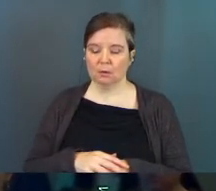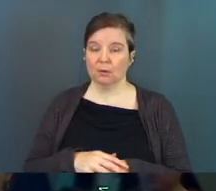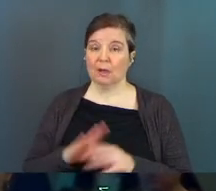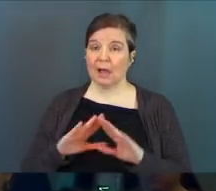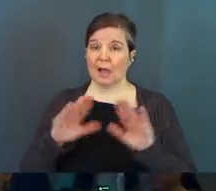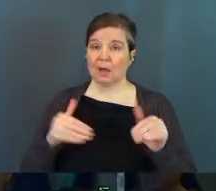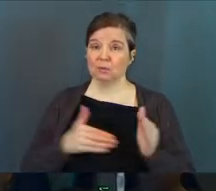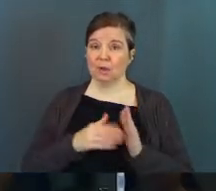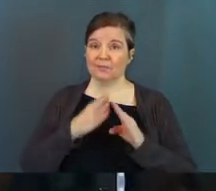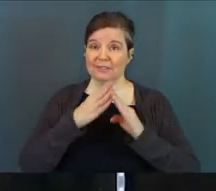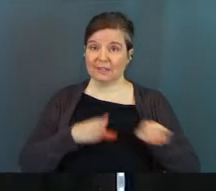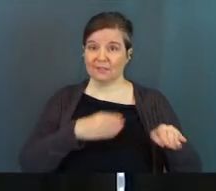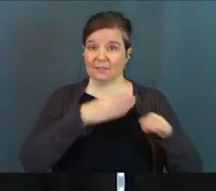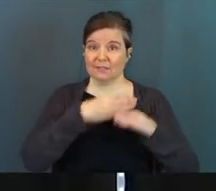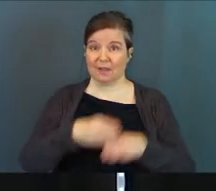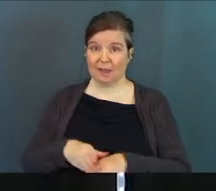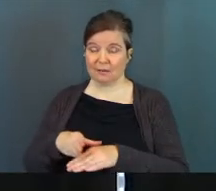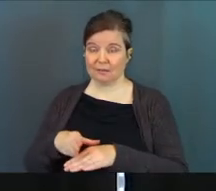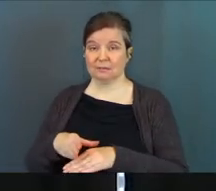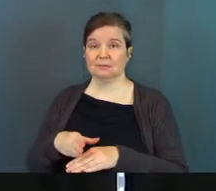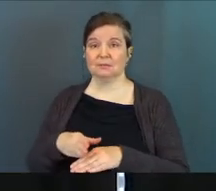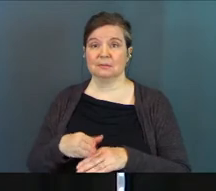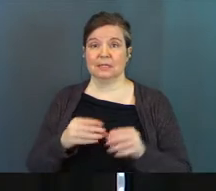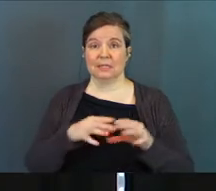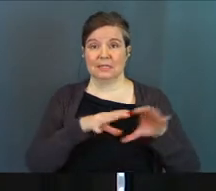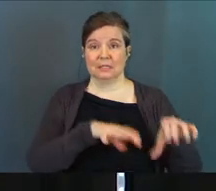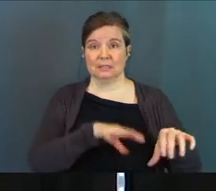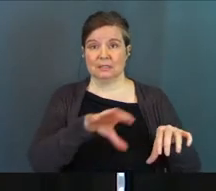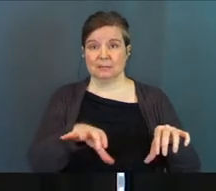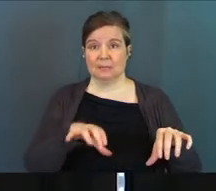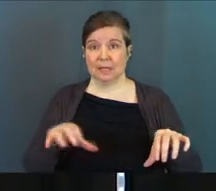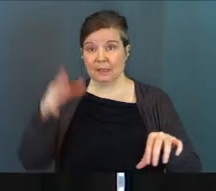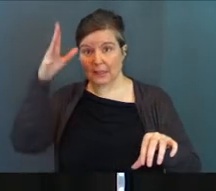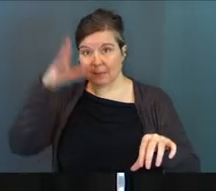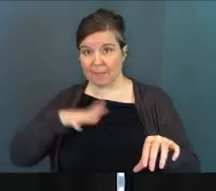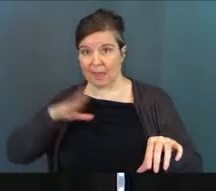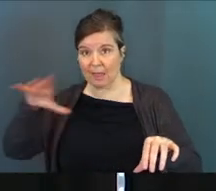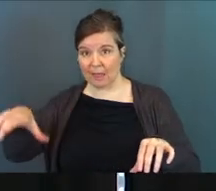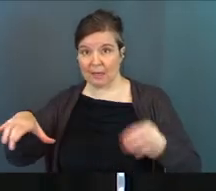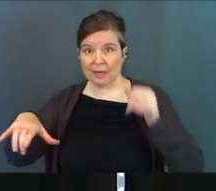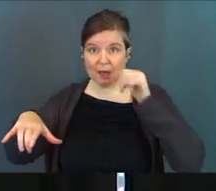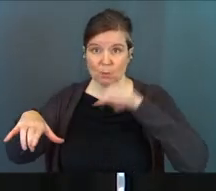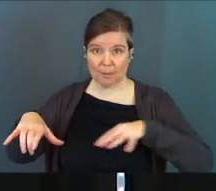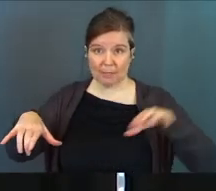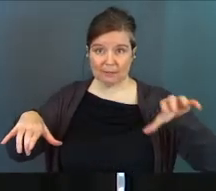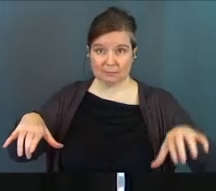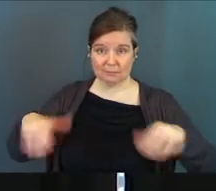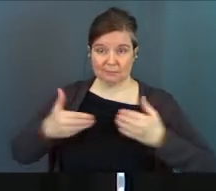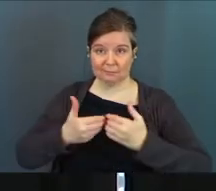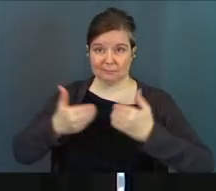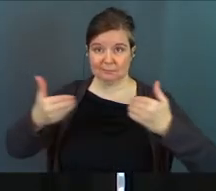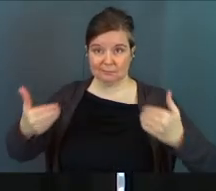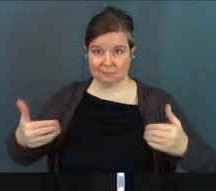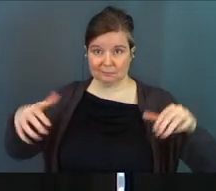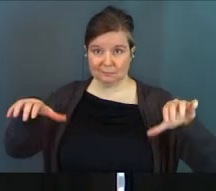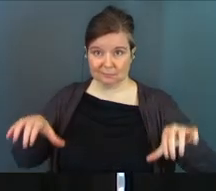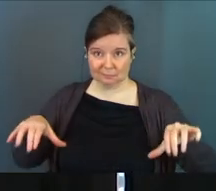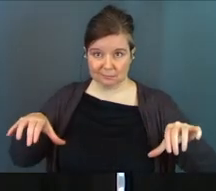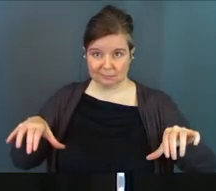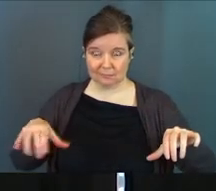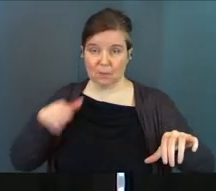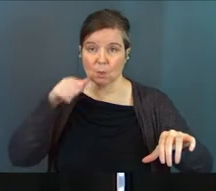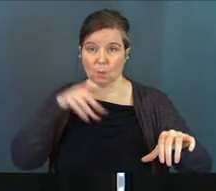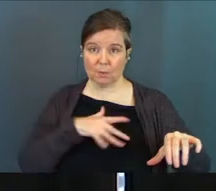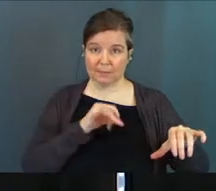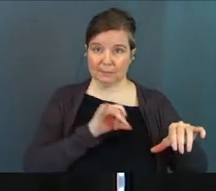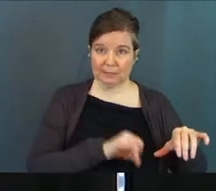a house was often divided up. A house like Martha's was divided up in spaces that men could be in and women can be in, okay? But it was divided. There were spaces where